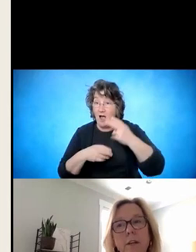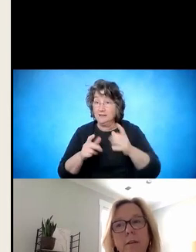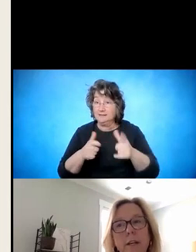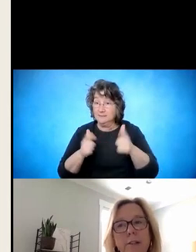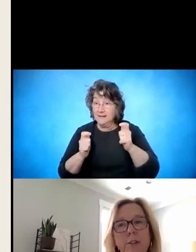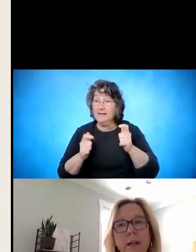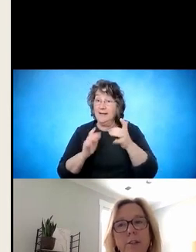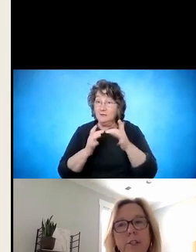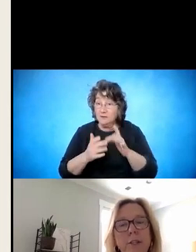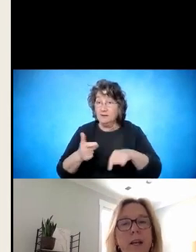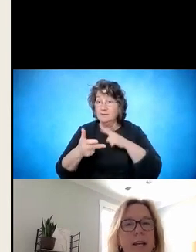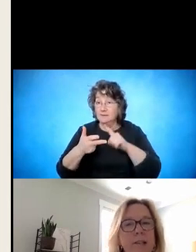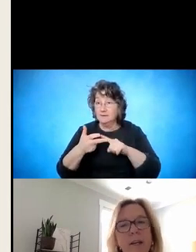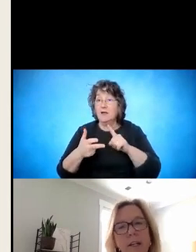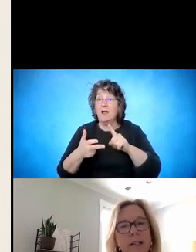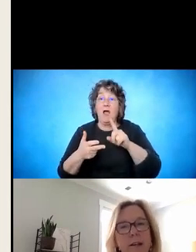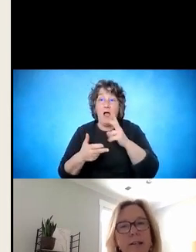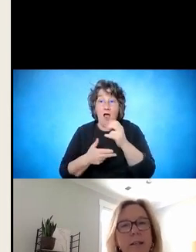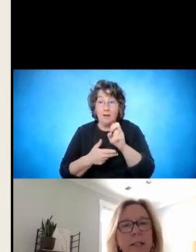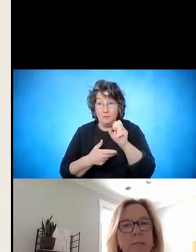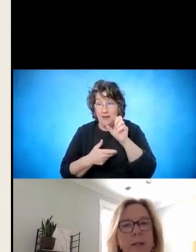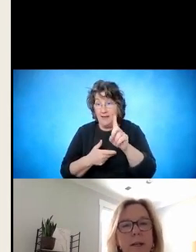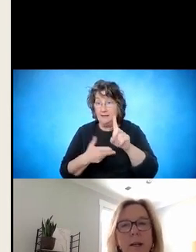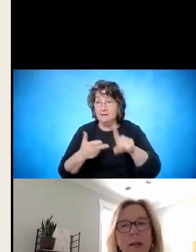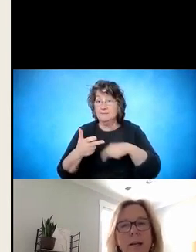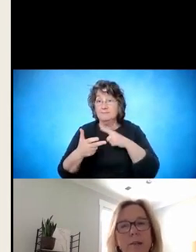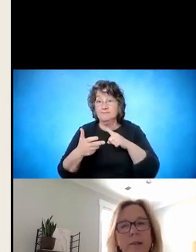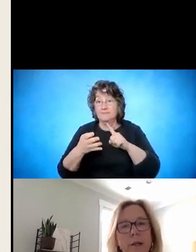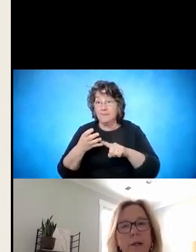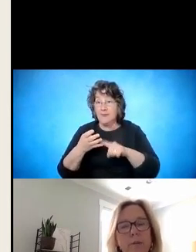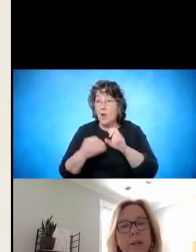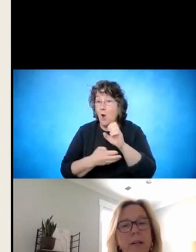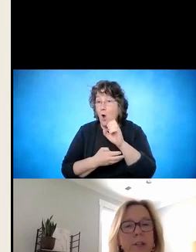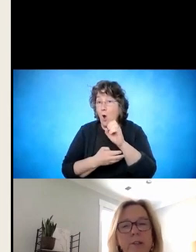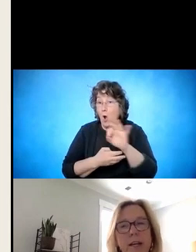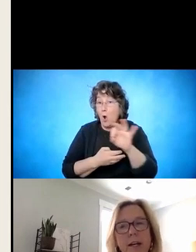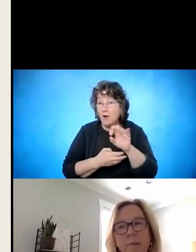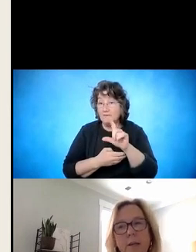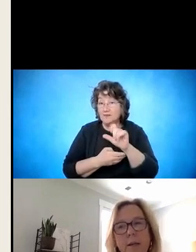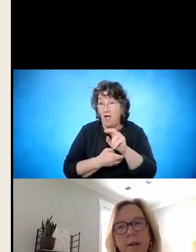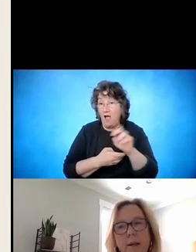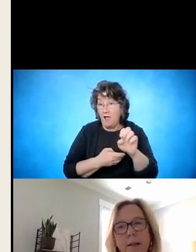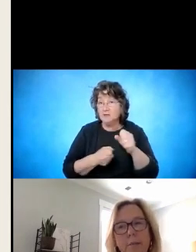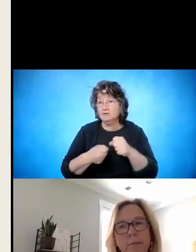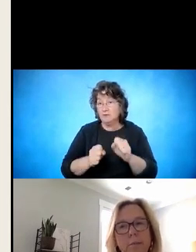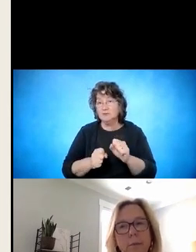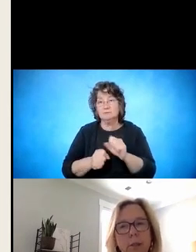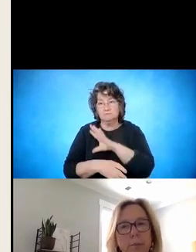to even offline strategies. It's not an exhaustive list, but it's strategies that have been